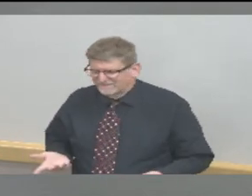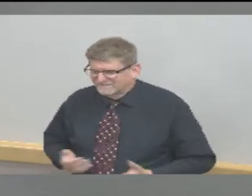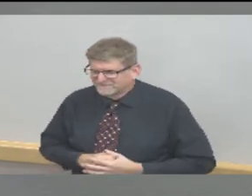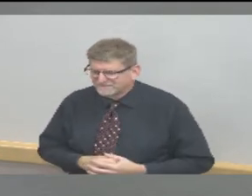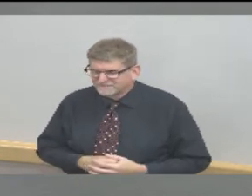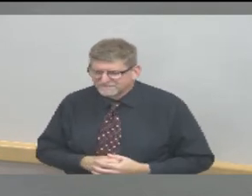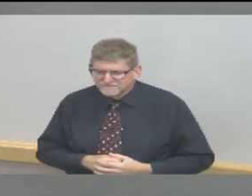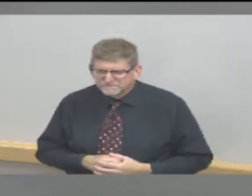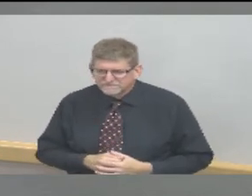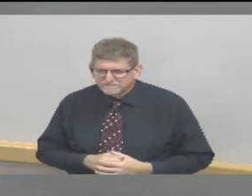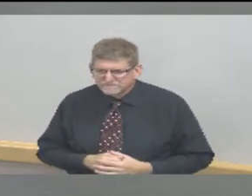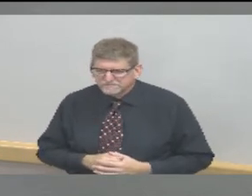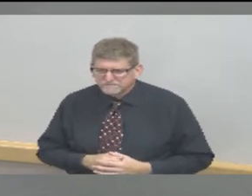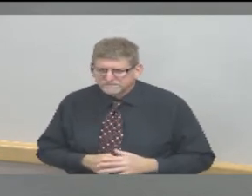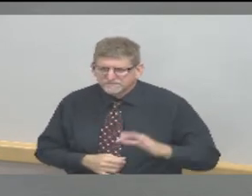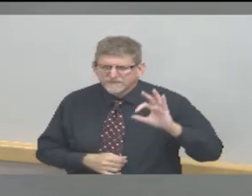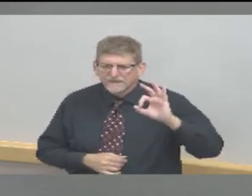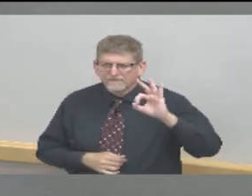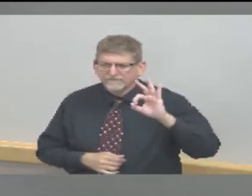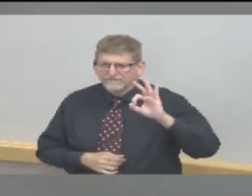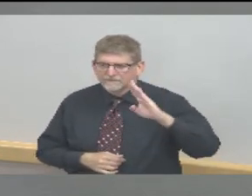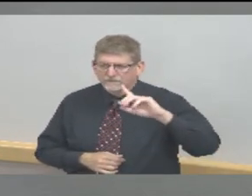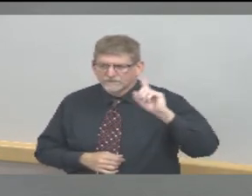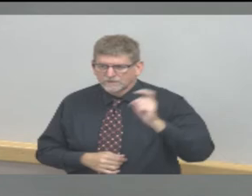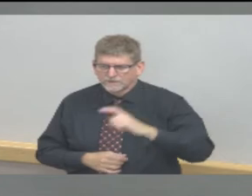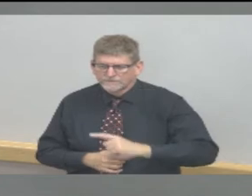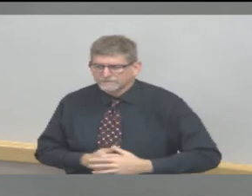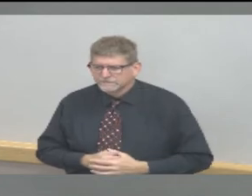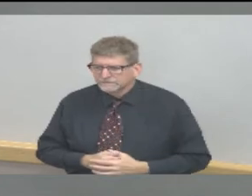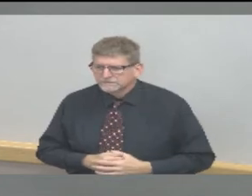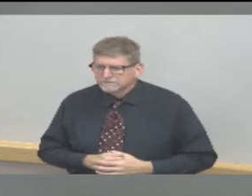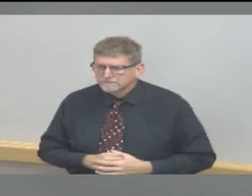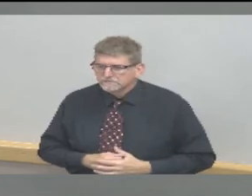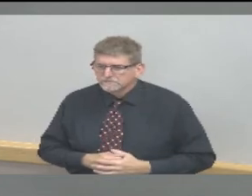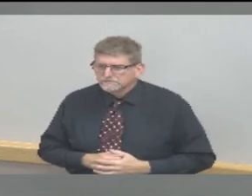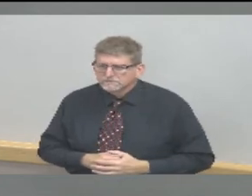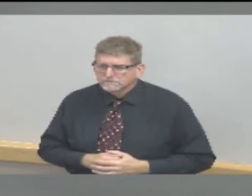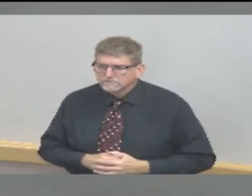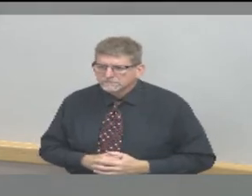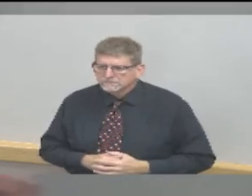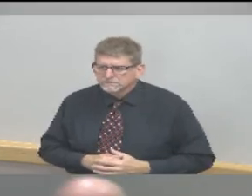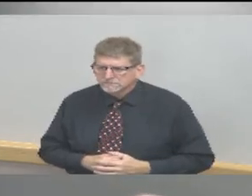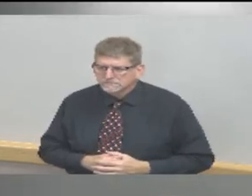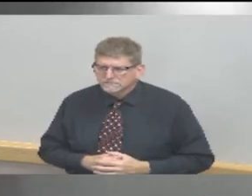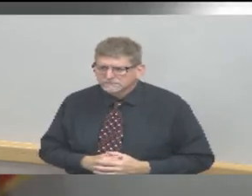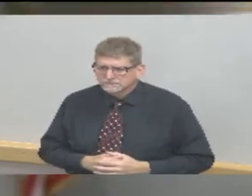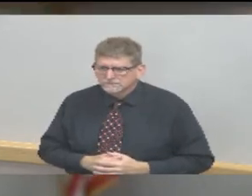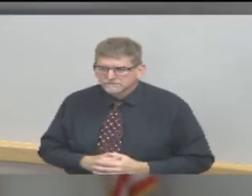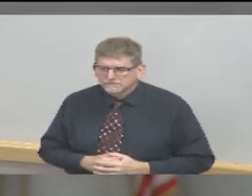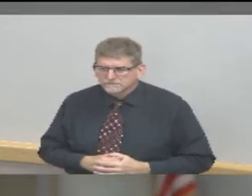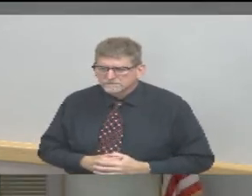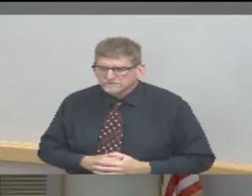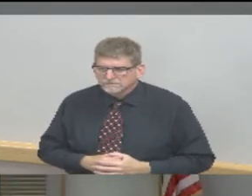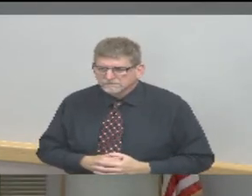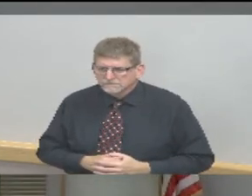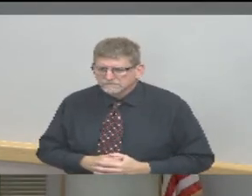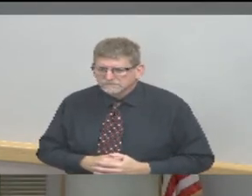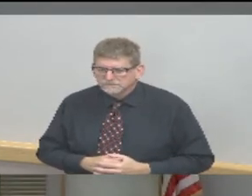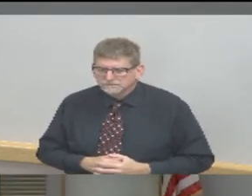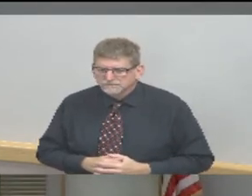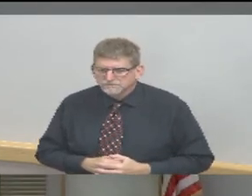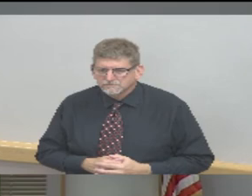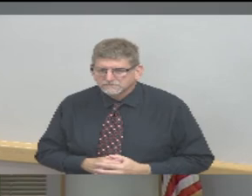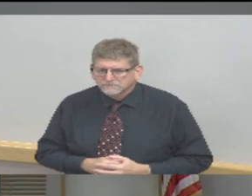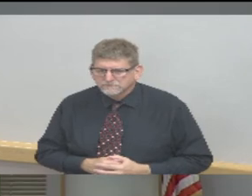Question from Facebook Live. There have been some reports on the Greater Lafayette COVID-19 Mutual Aid Response page of